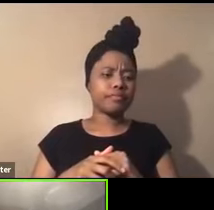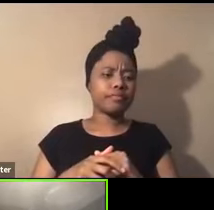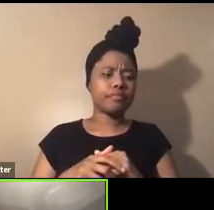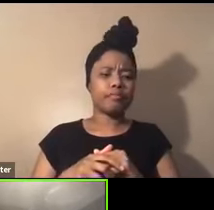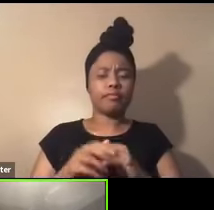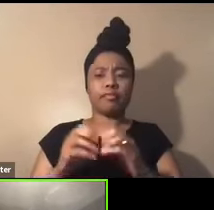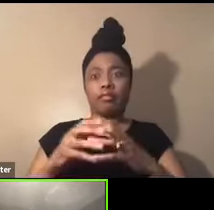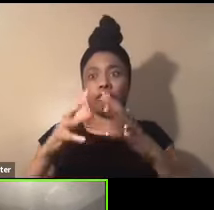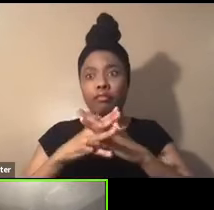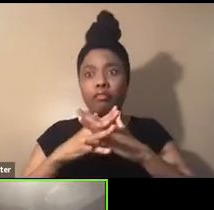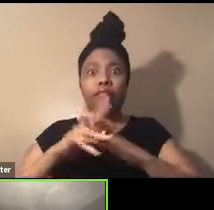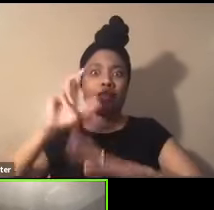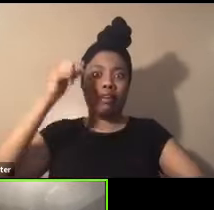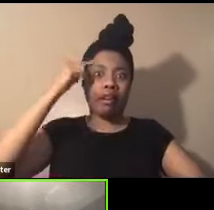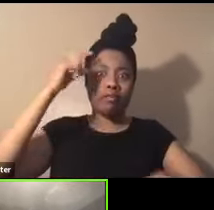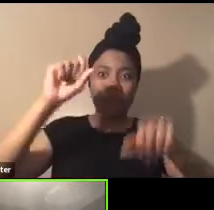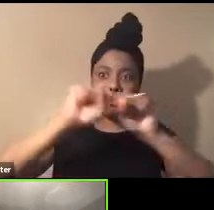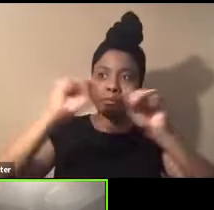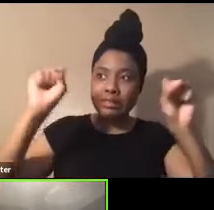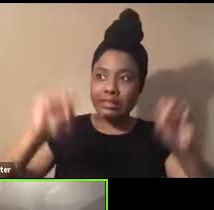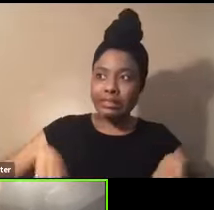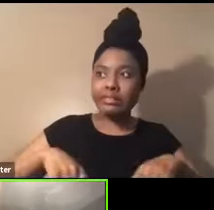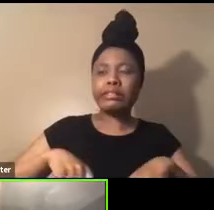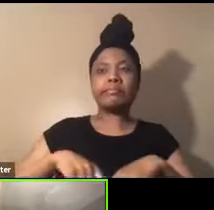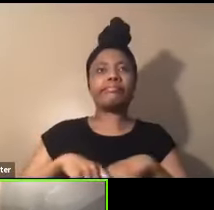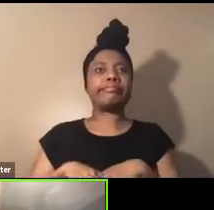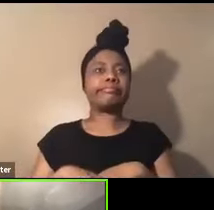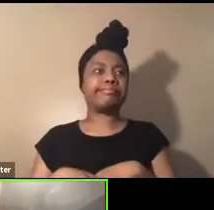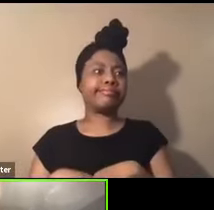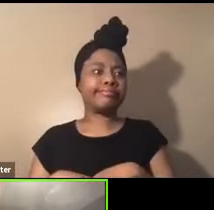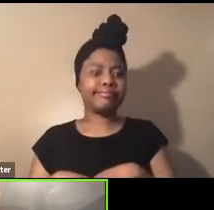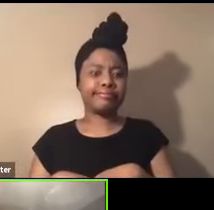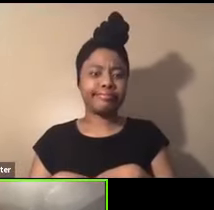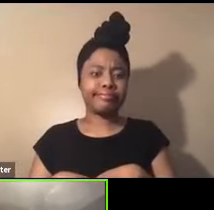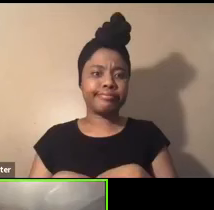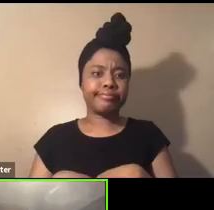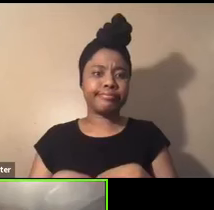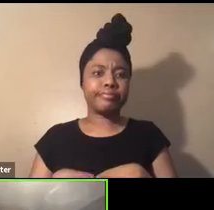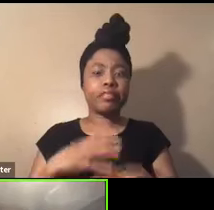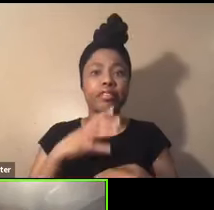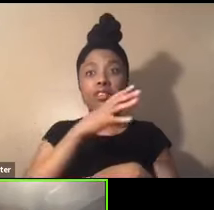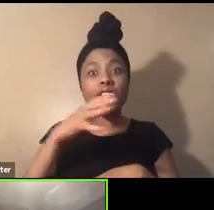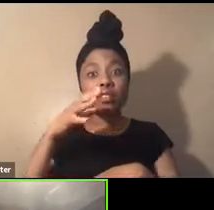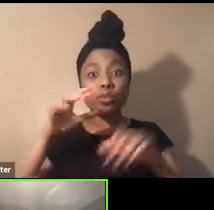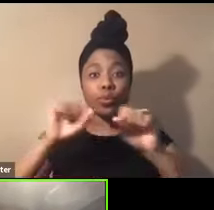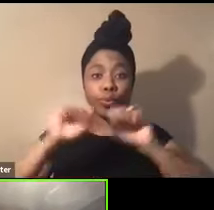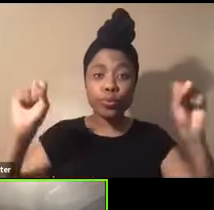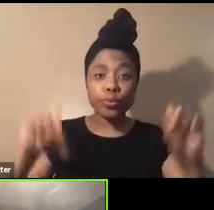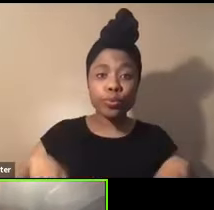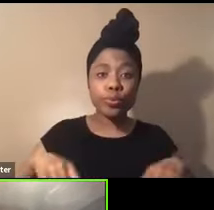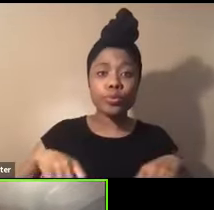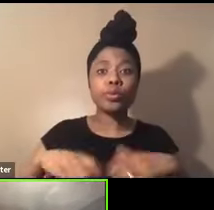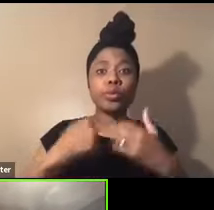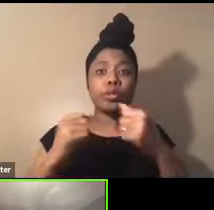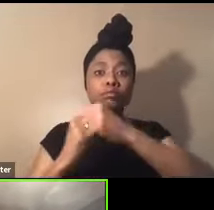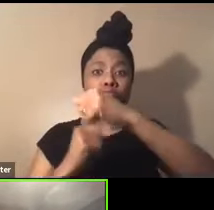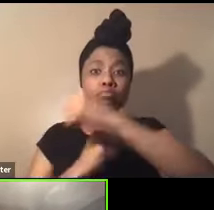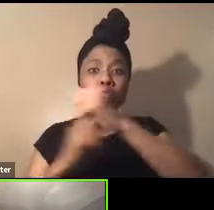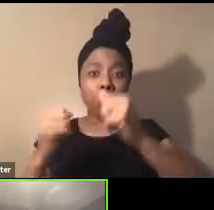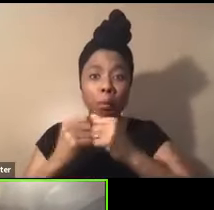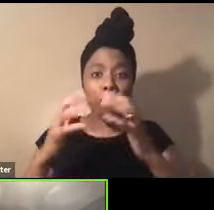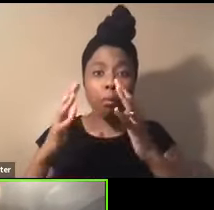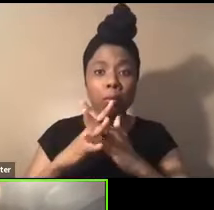had governmental systems, we had, uh, you know, an agricultural systems that we were the foundation of,